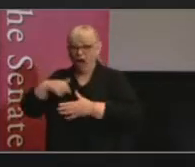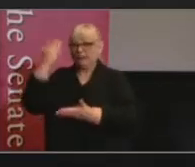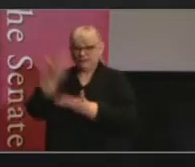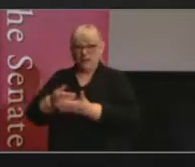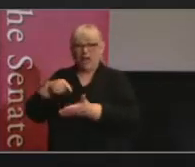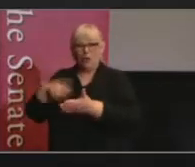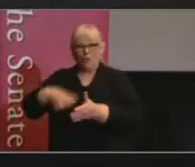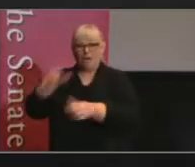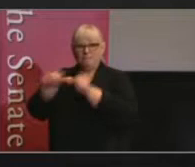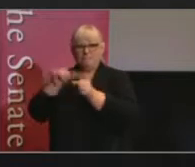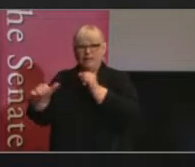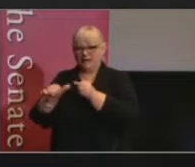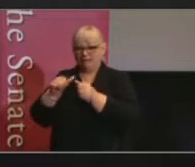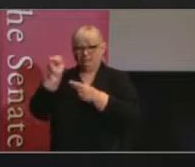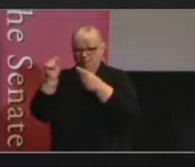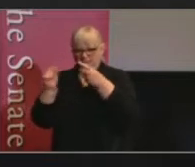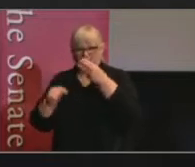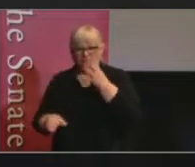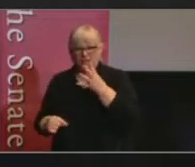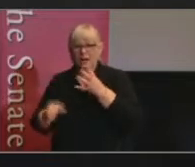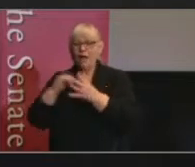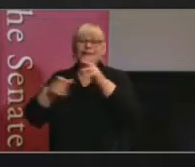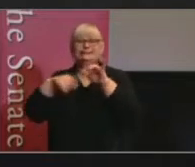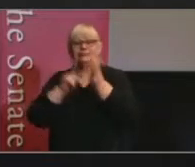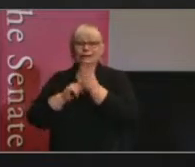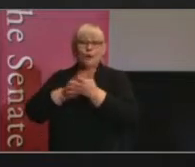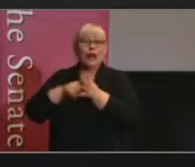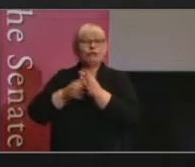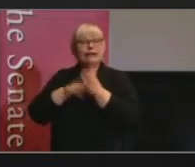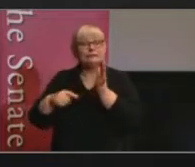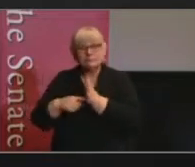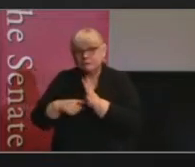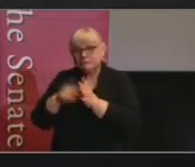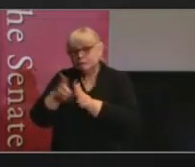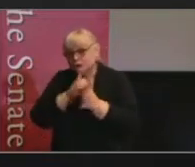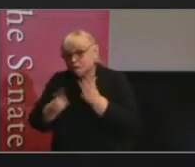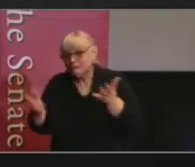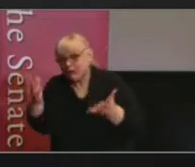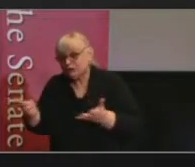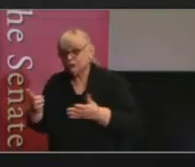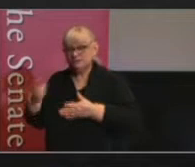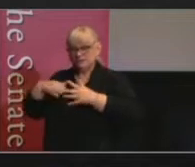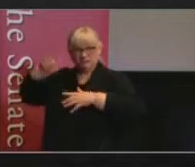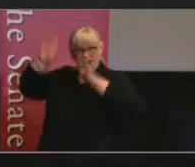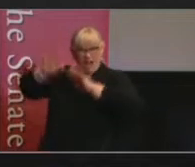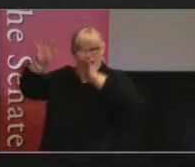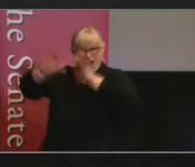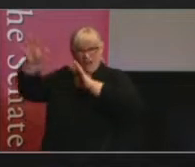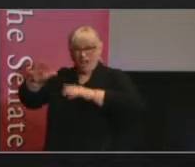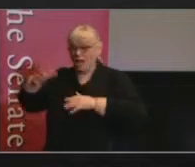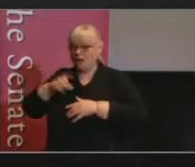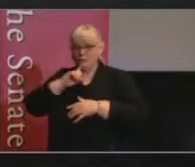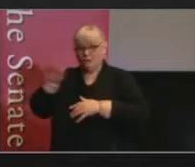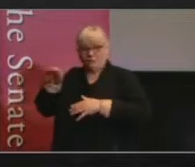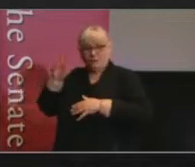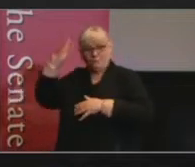a better approach to something like sexual harassment discrimination. This is what we want you to do. We might have a